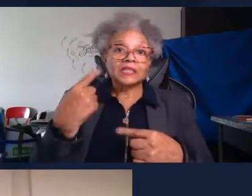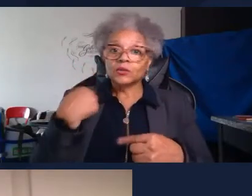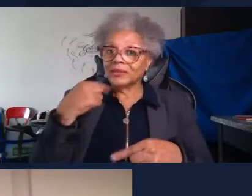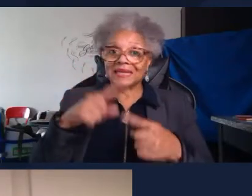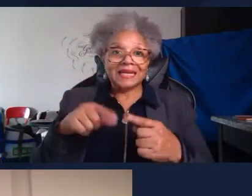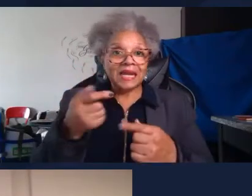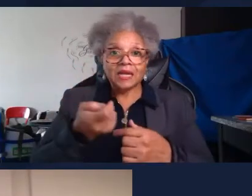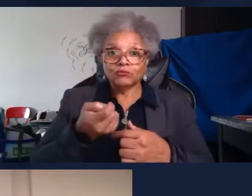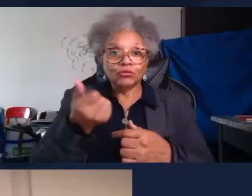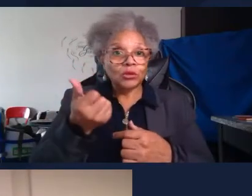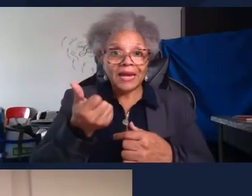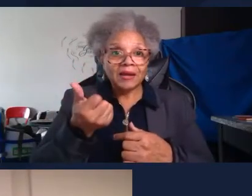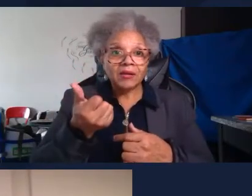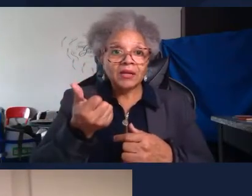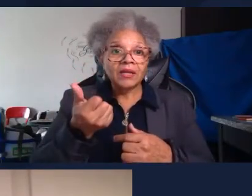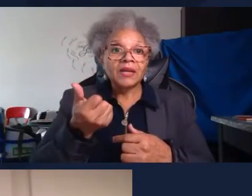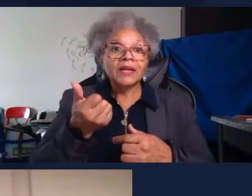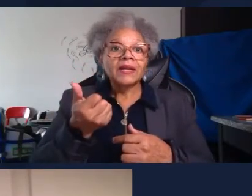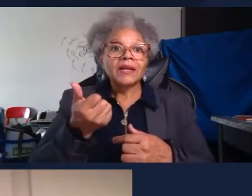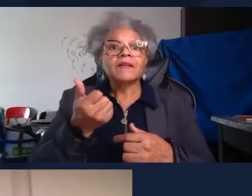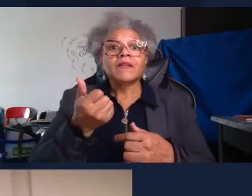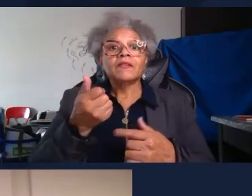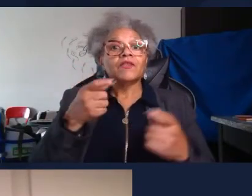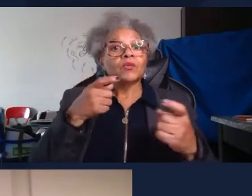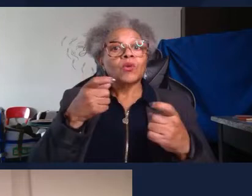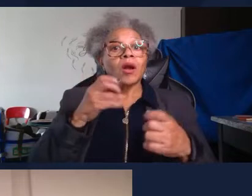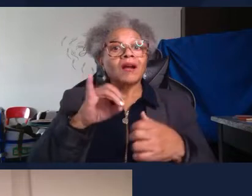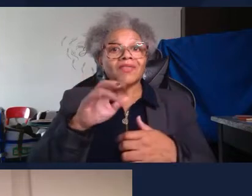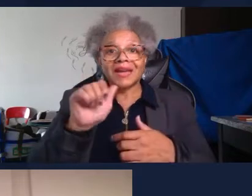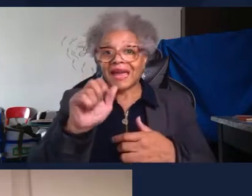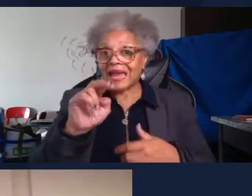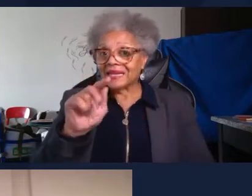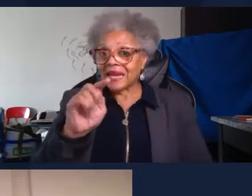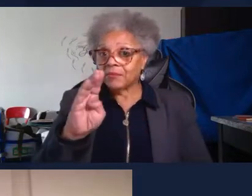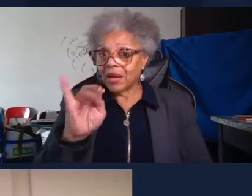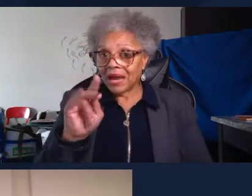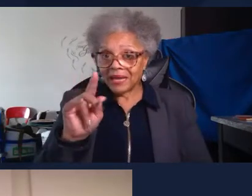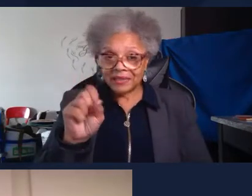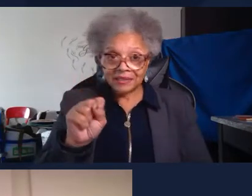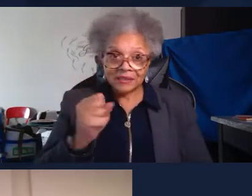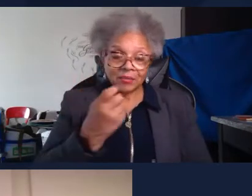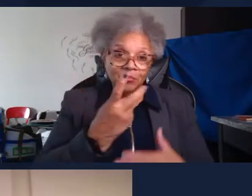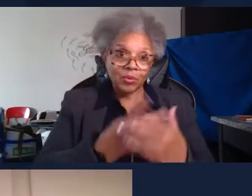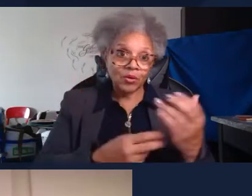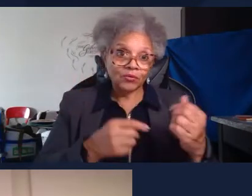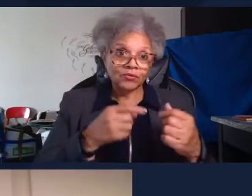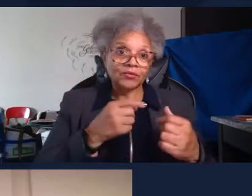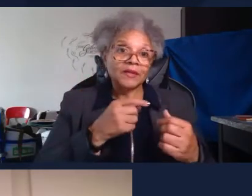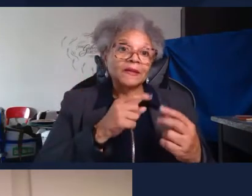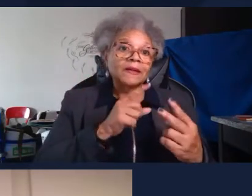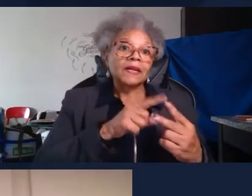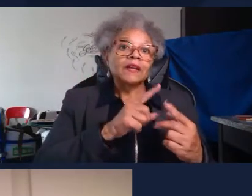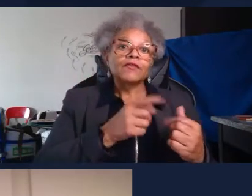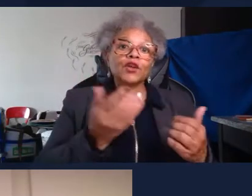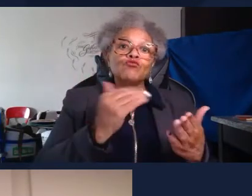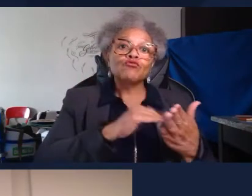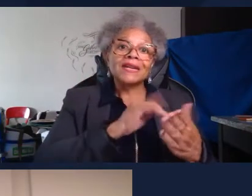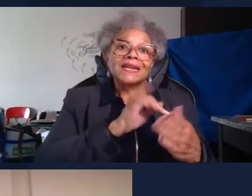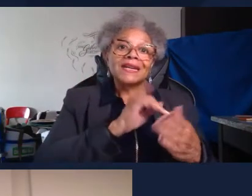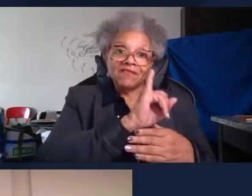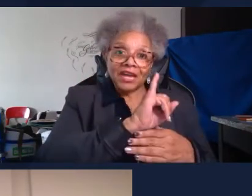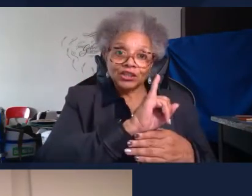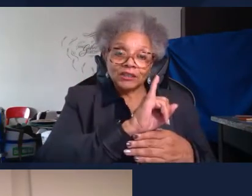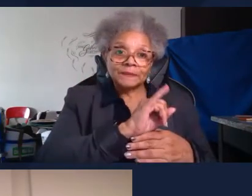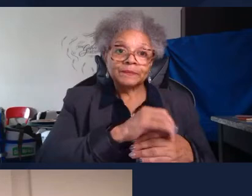role of the antibodies during both the reinfection we